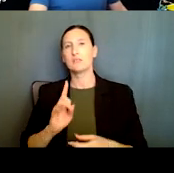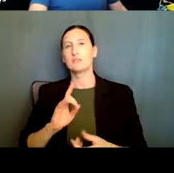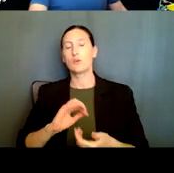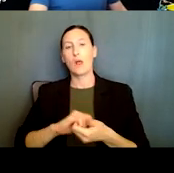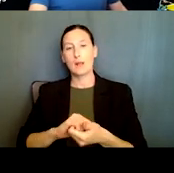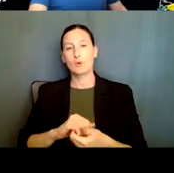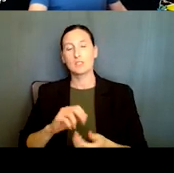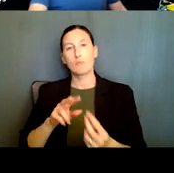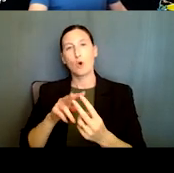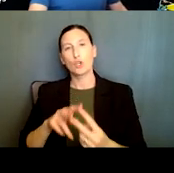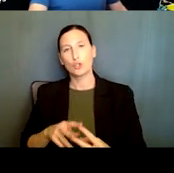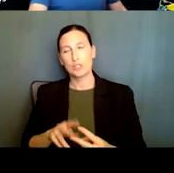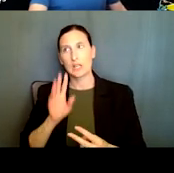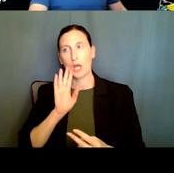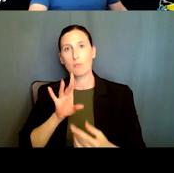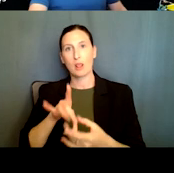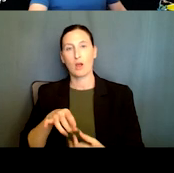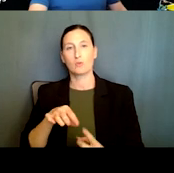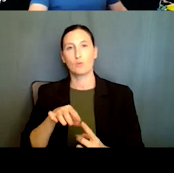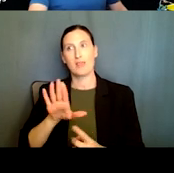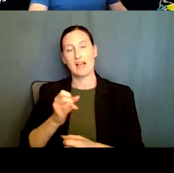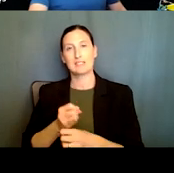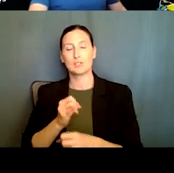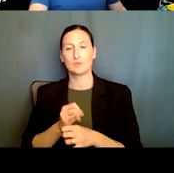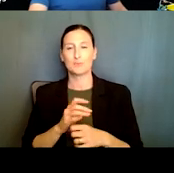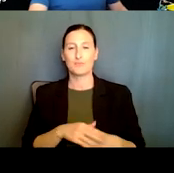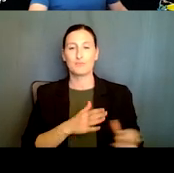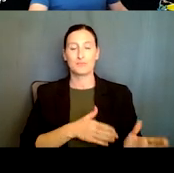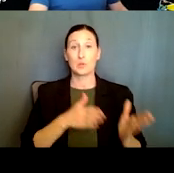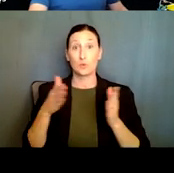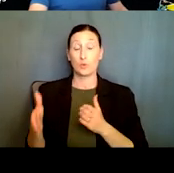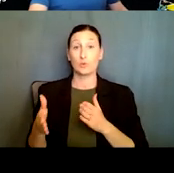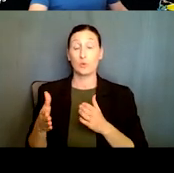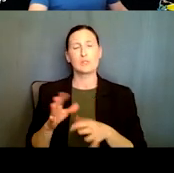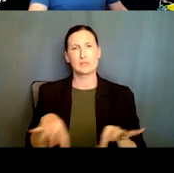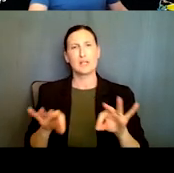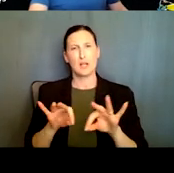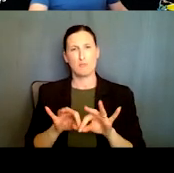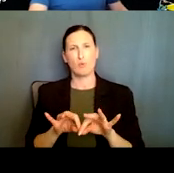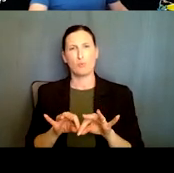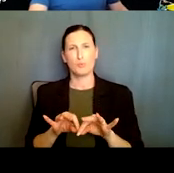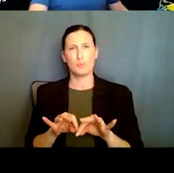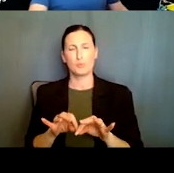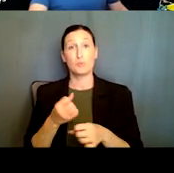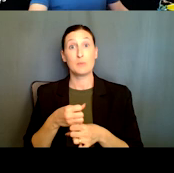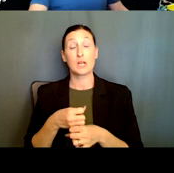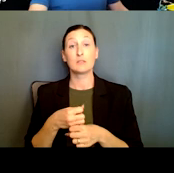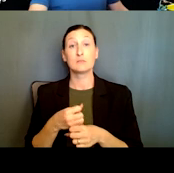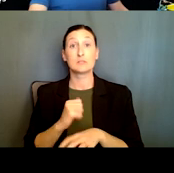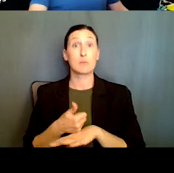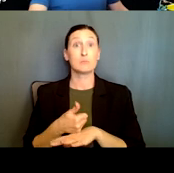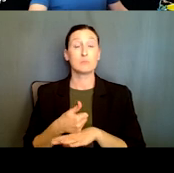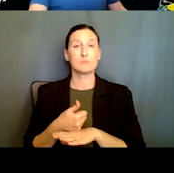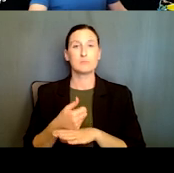that belong to that particular, um, institute. And also, uh, it's important to, uh, create and,